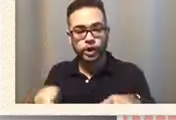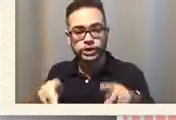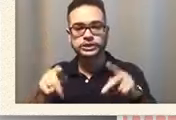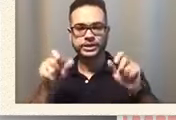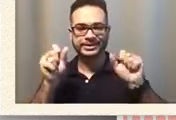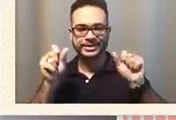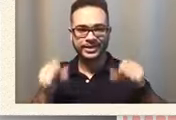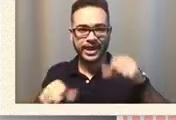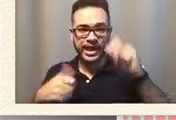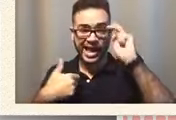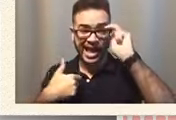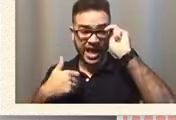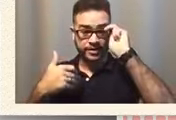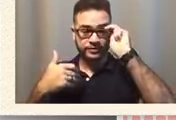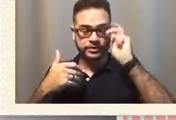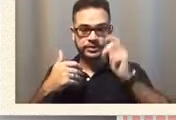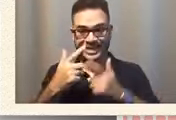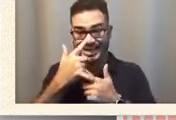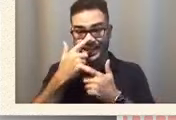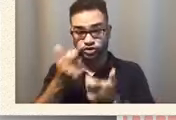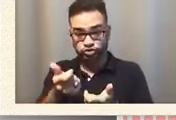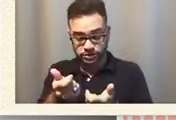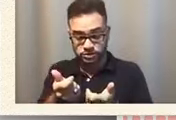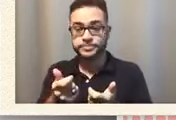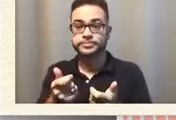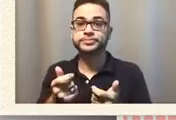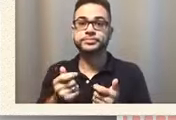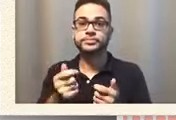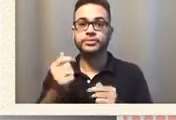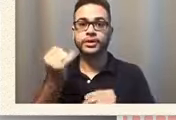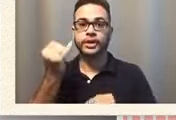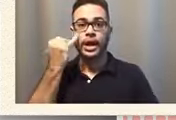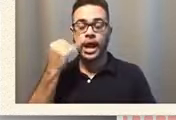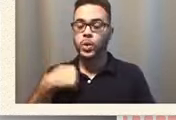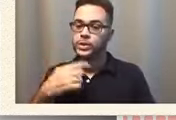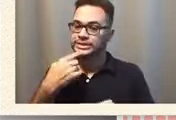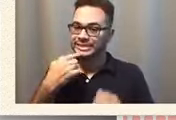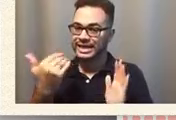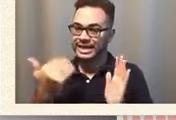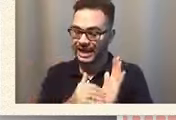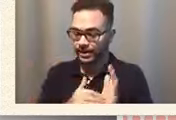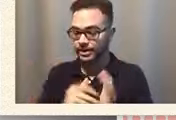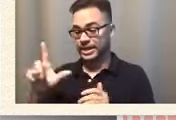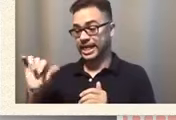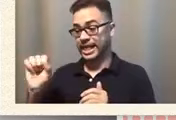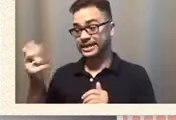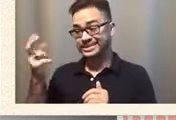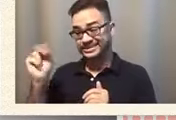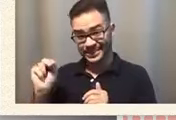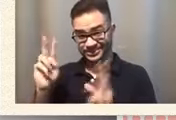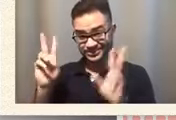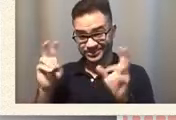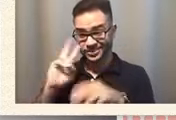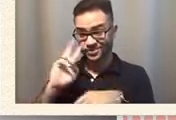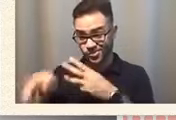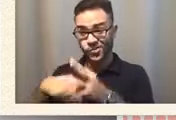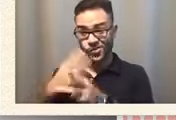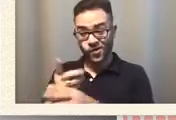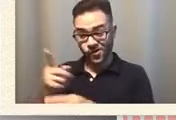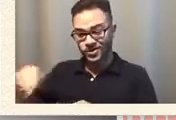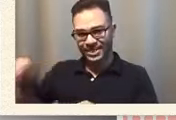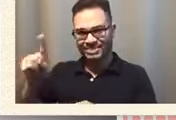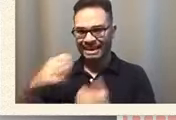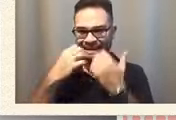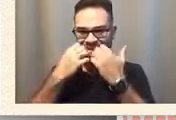vested interest unless you have i will say it again the allisons of the world okay on your side as an